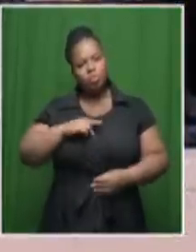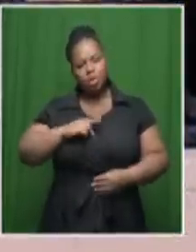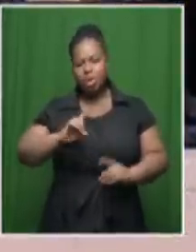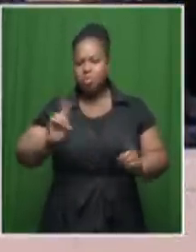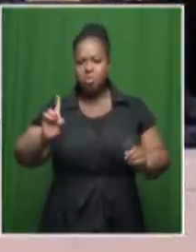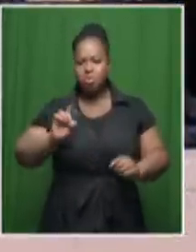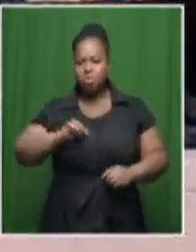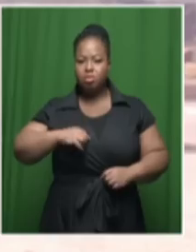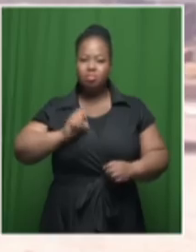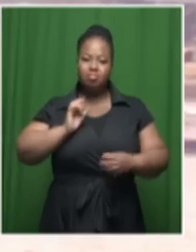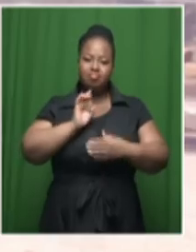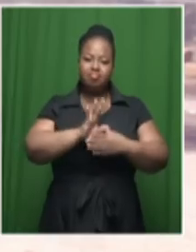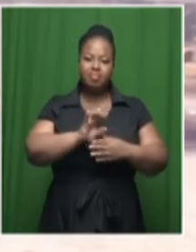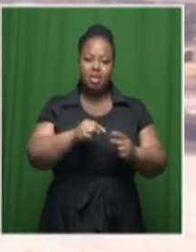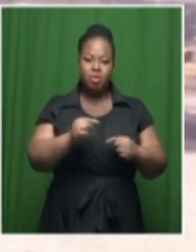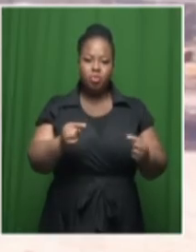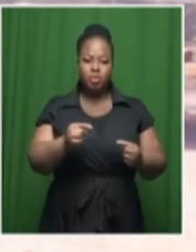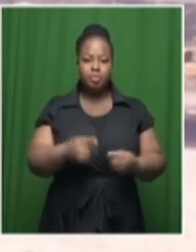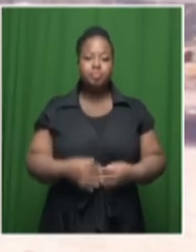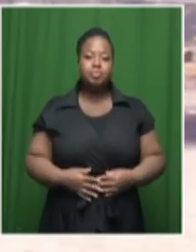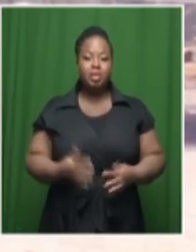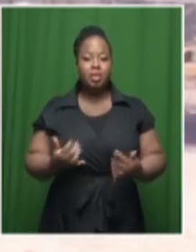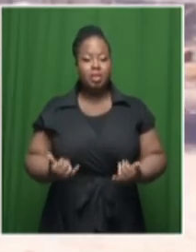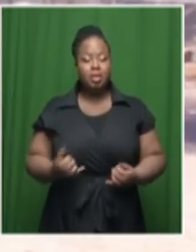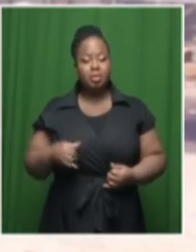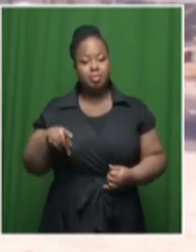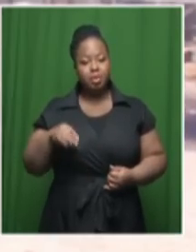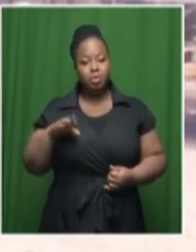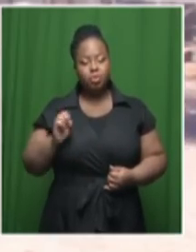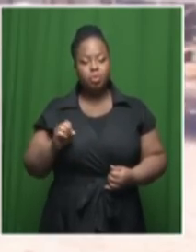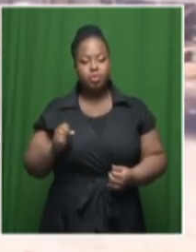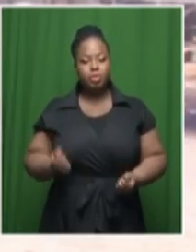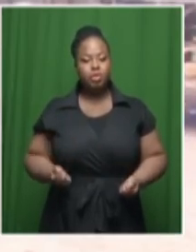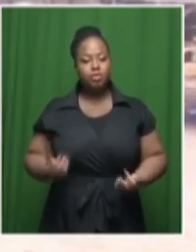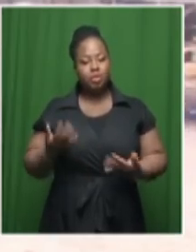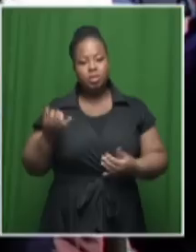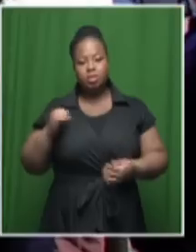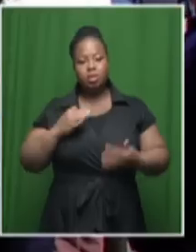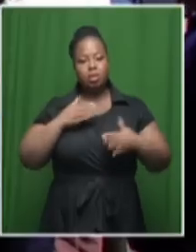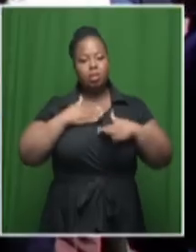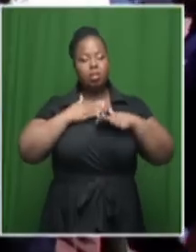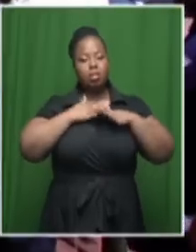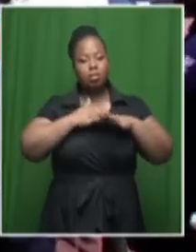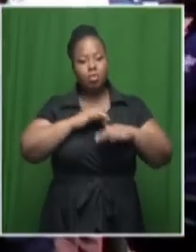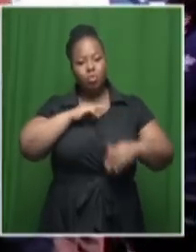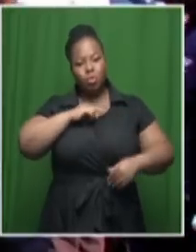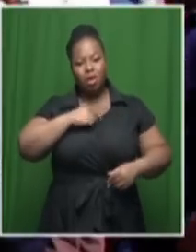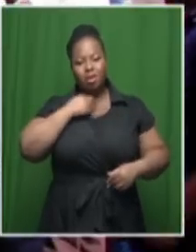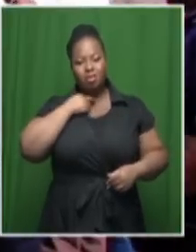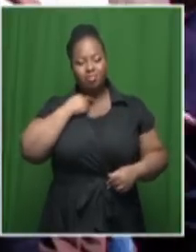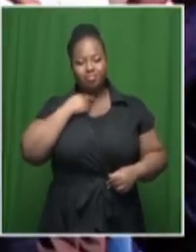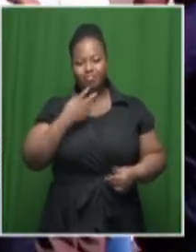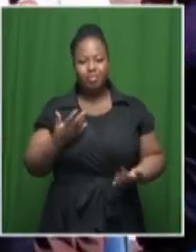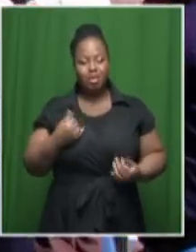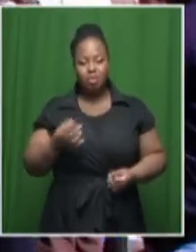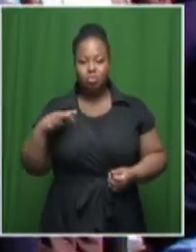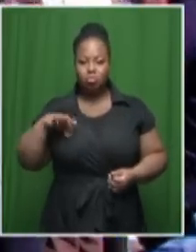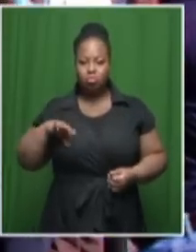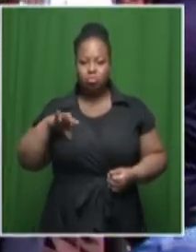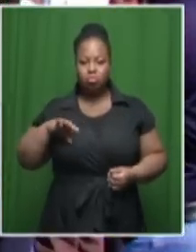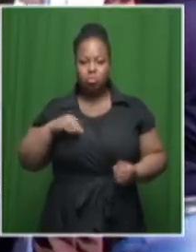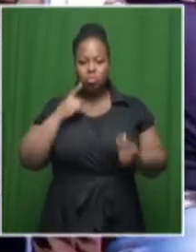explain why they should not be dismissed. Patco services remain disrupted by the unprotected strike over wages.